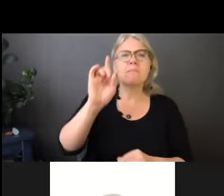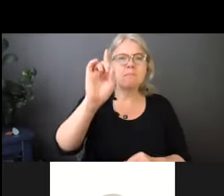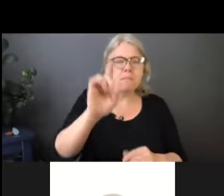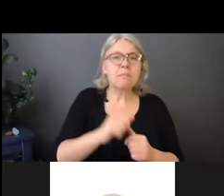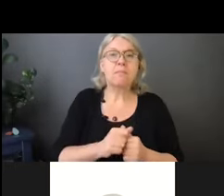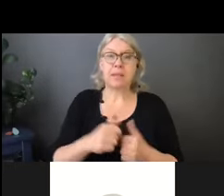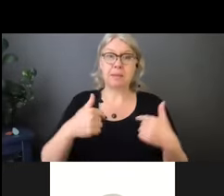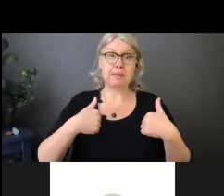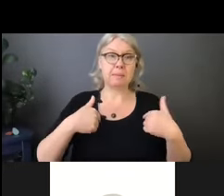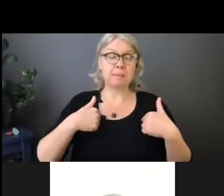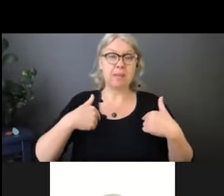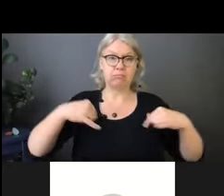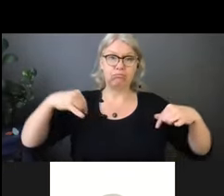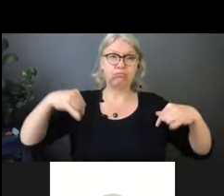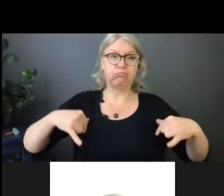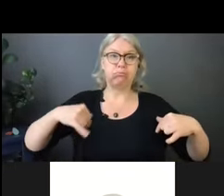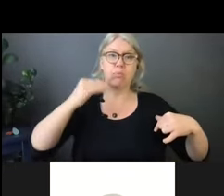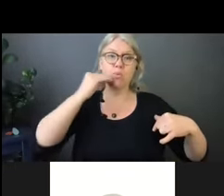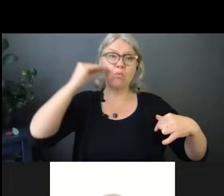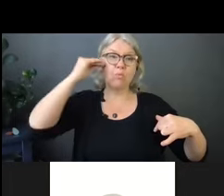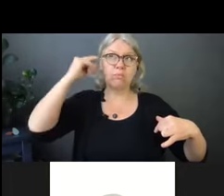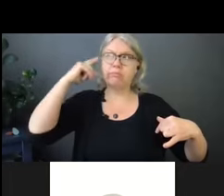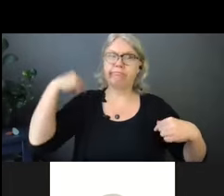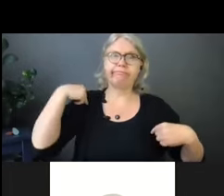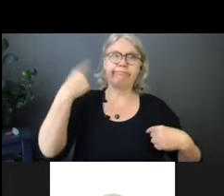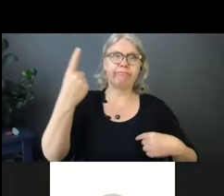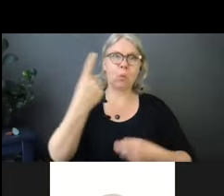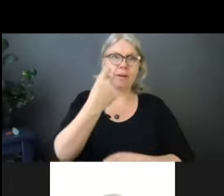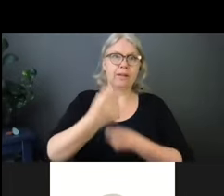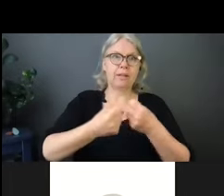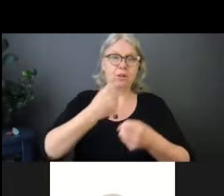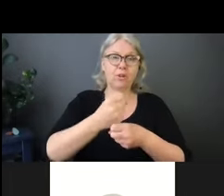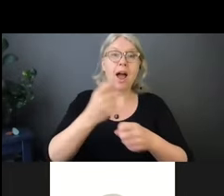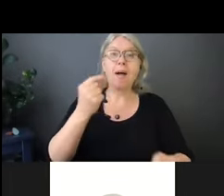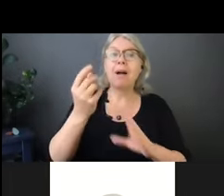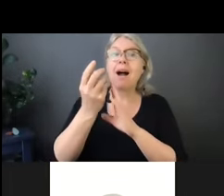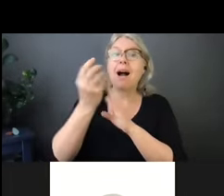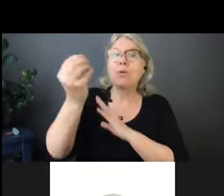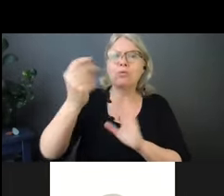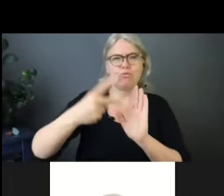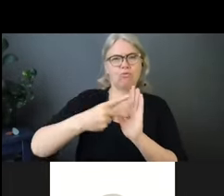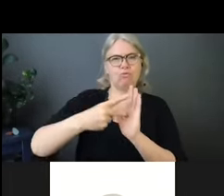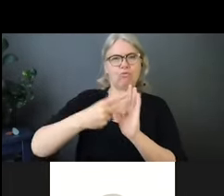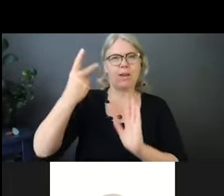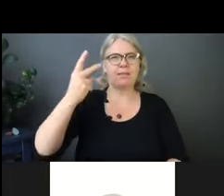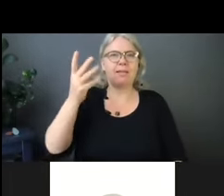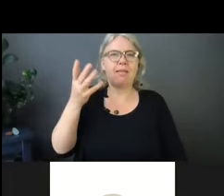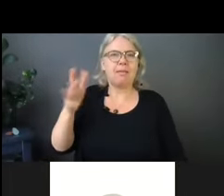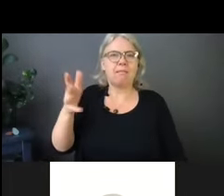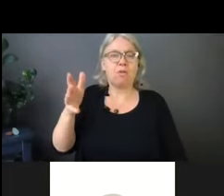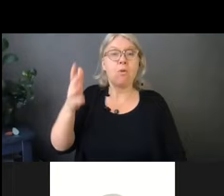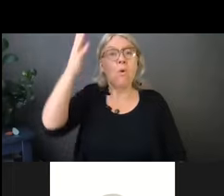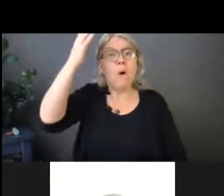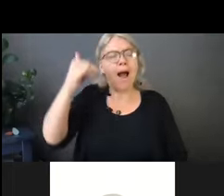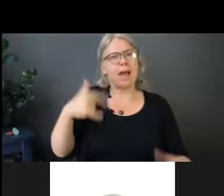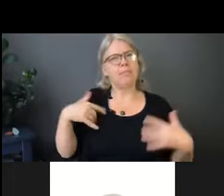home for the last year or so and only been out twice for fear of my immune compromised